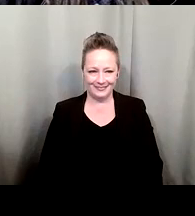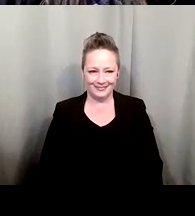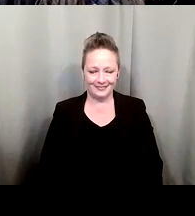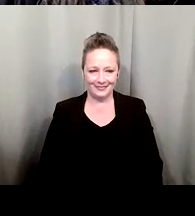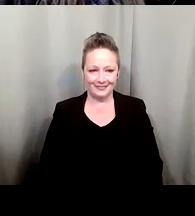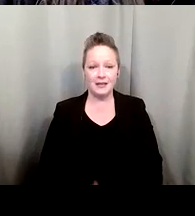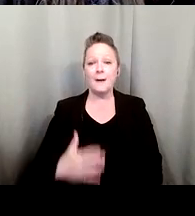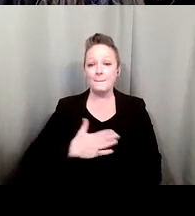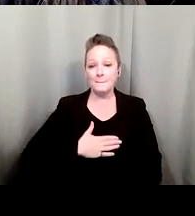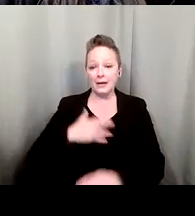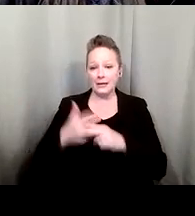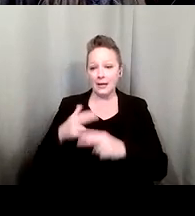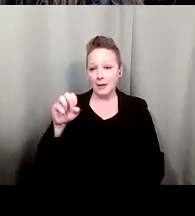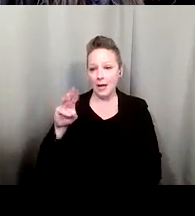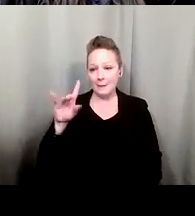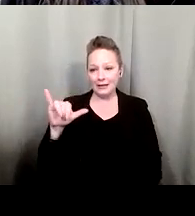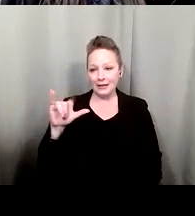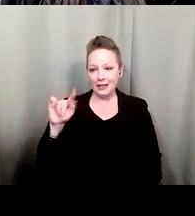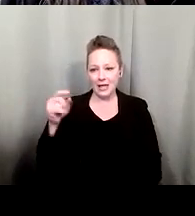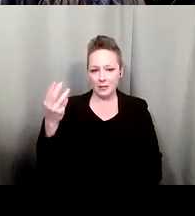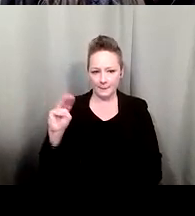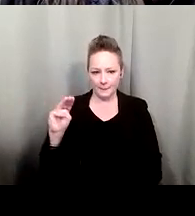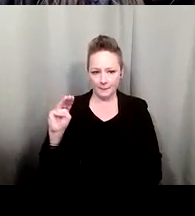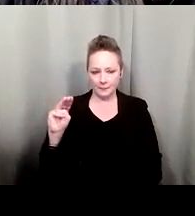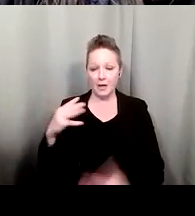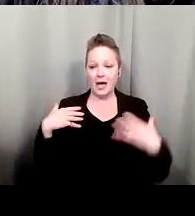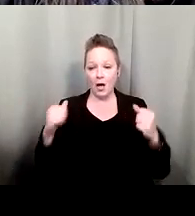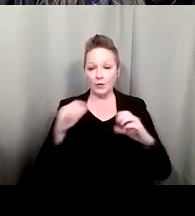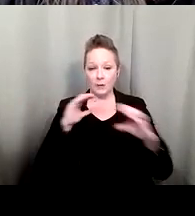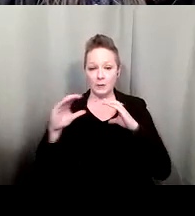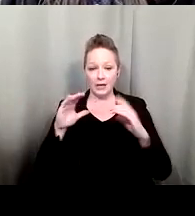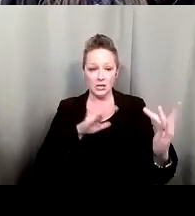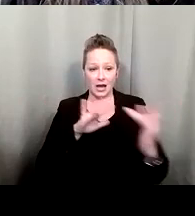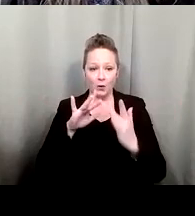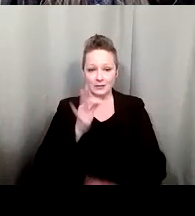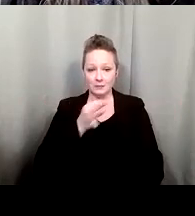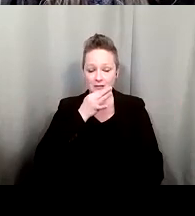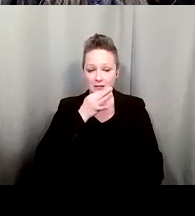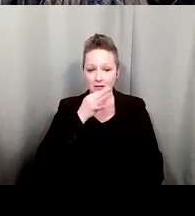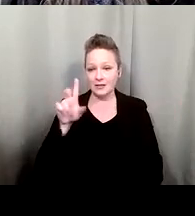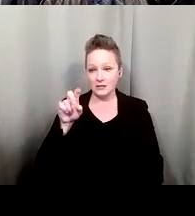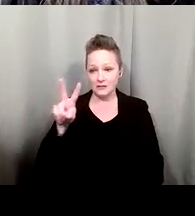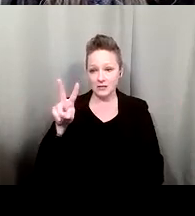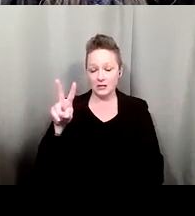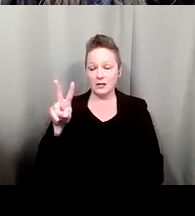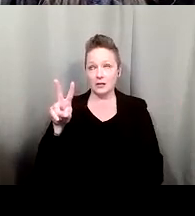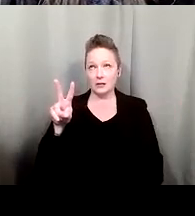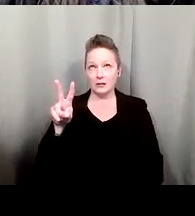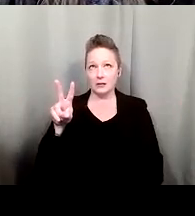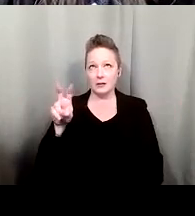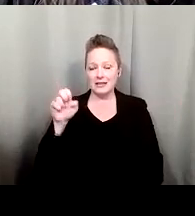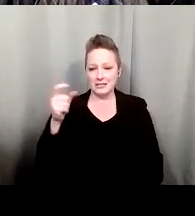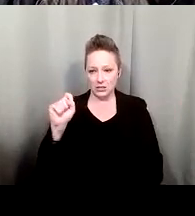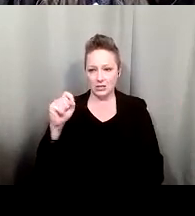My name is Emily Latham and I am the Health Communications Outreach Specialist for the Division of Extension Health and Wellbeing Institute.